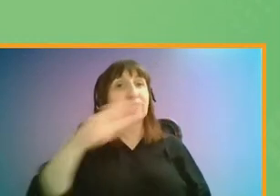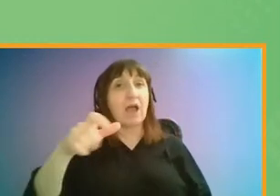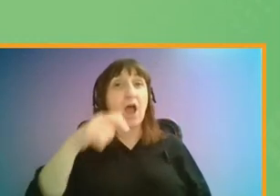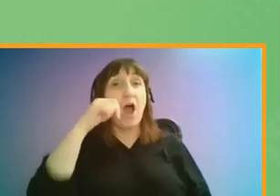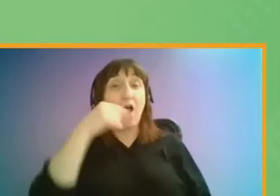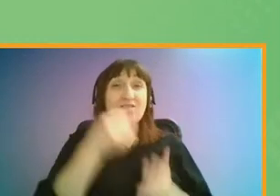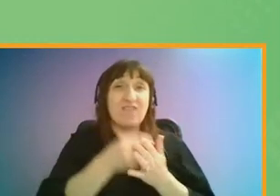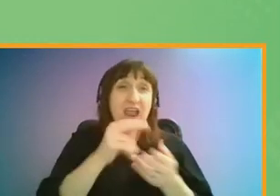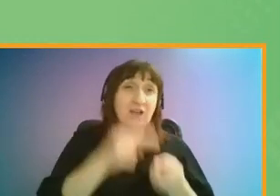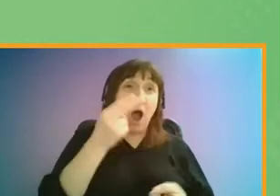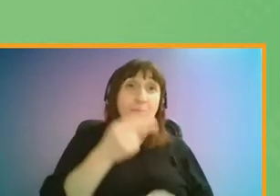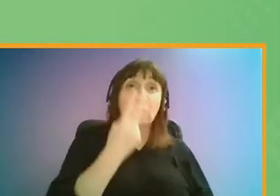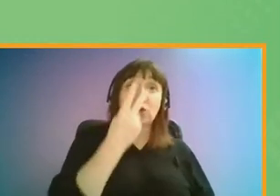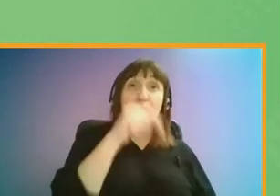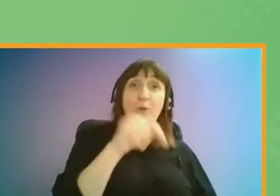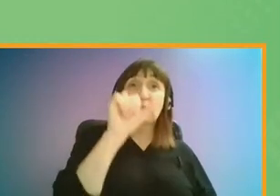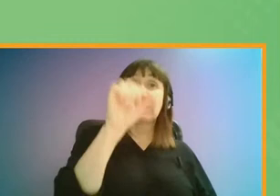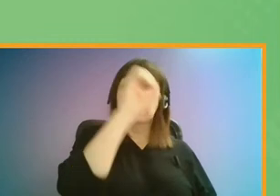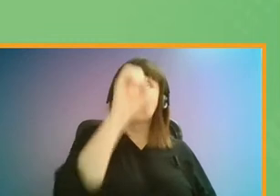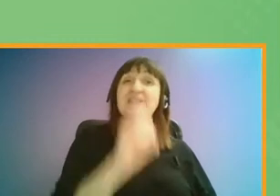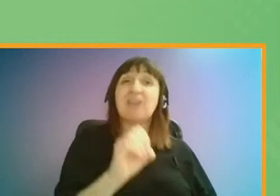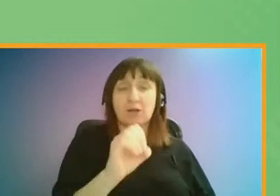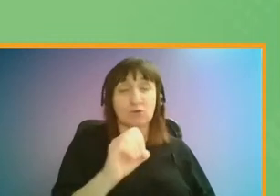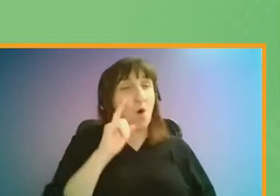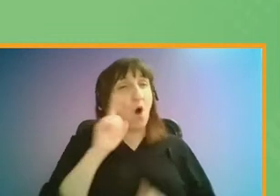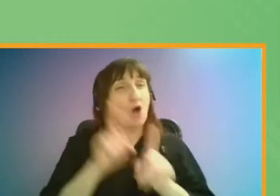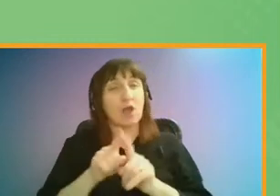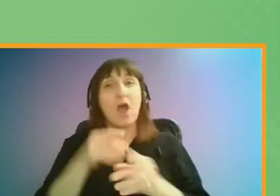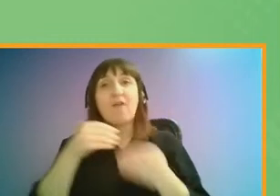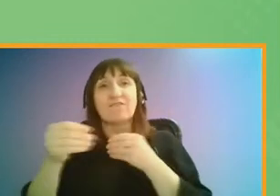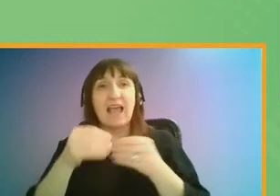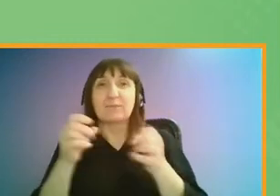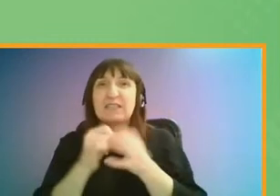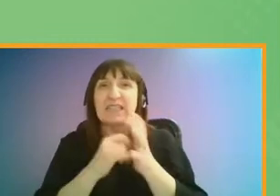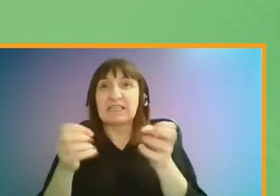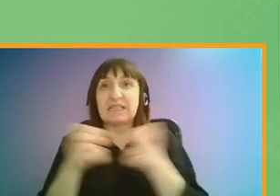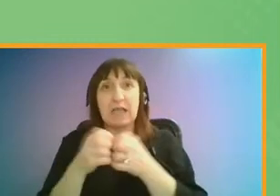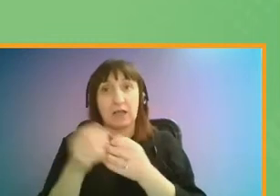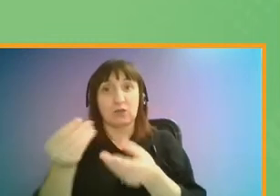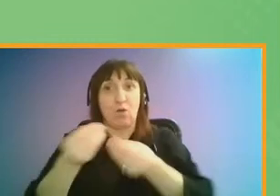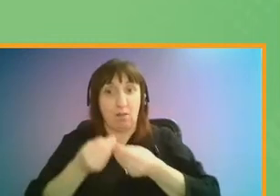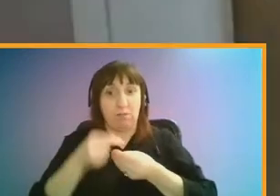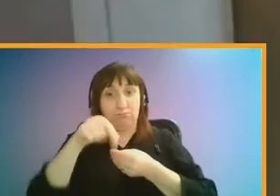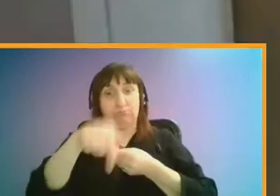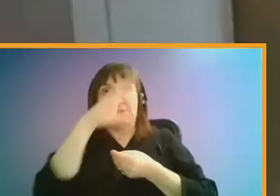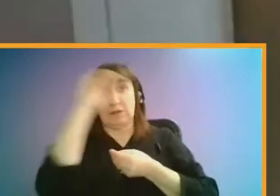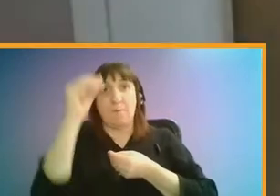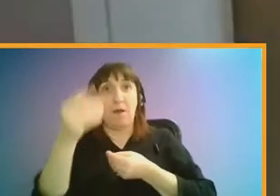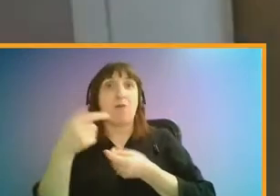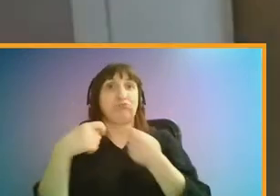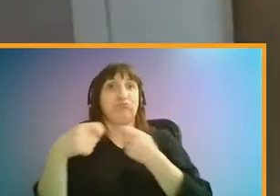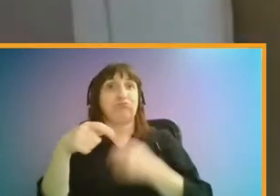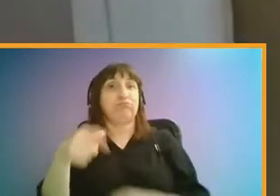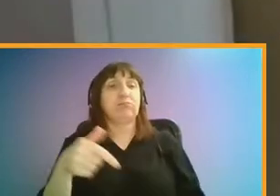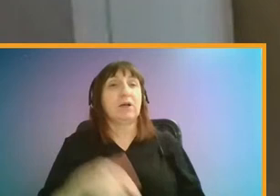fares have now gone up by 2.6%, it was also reported that flexible season tickets are on the way later this summer. We spoke to Spencer Palmer from